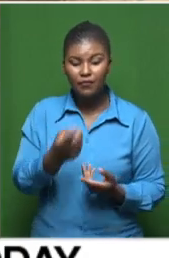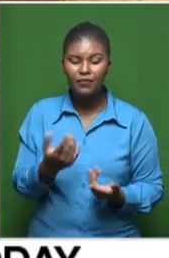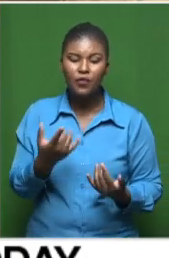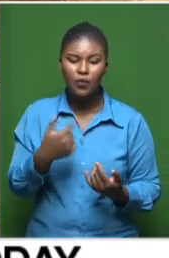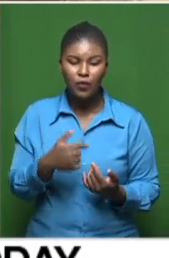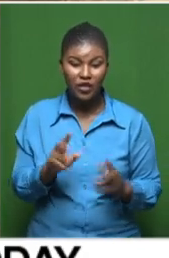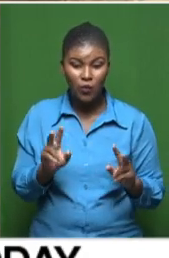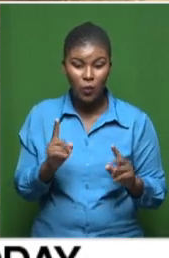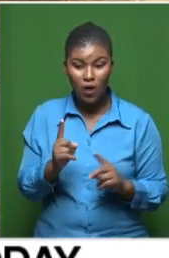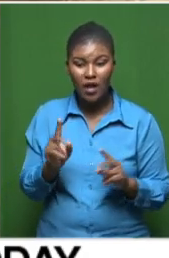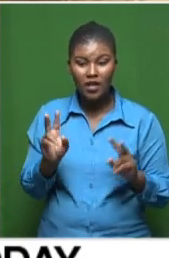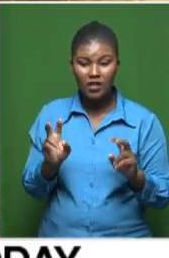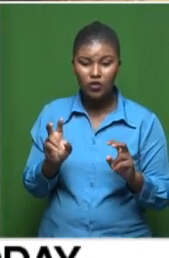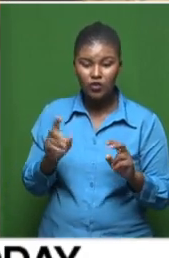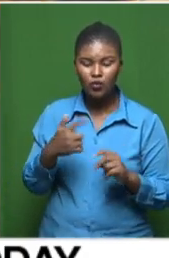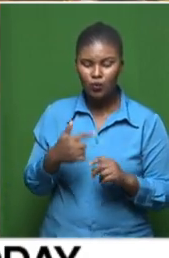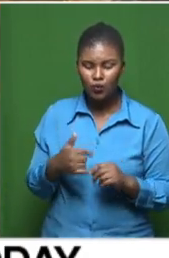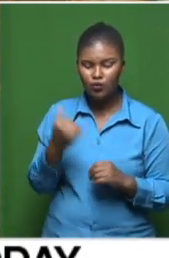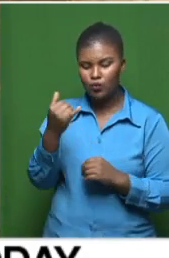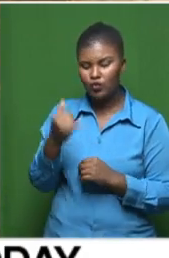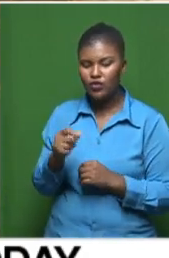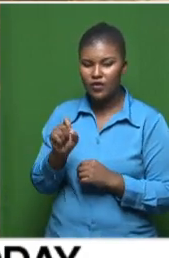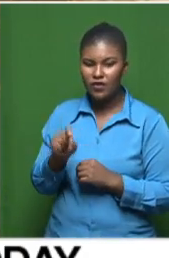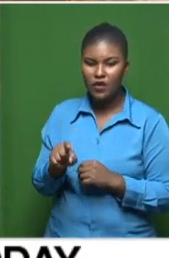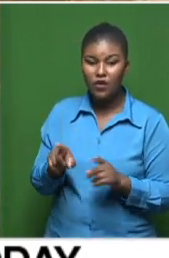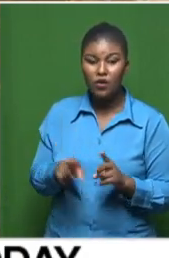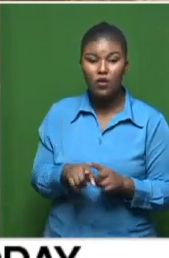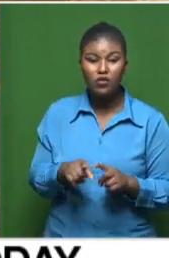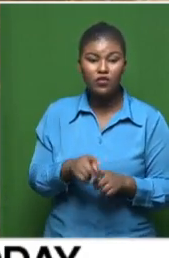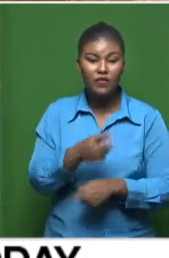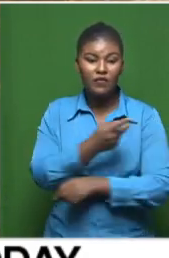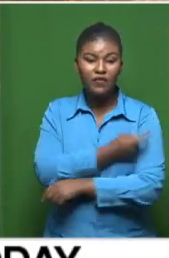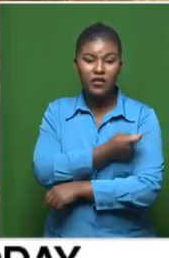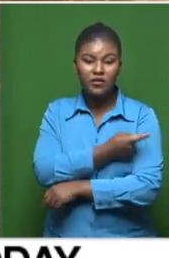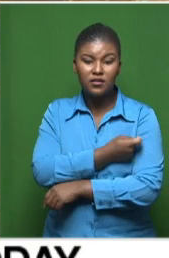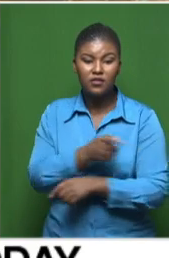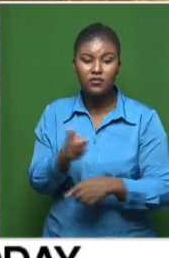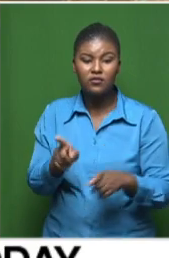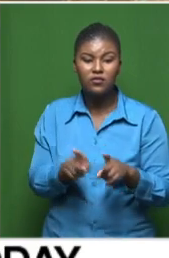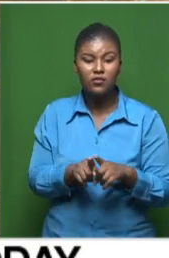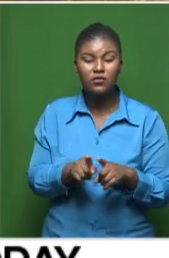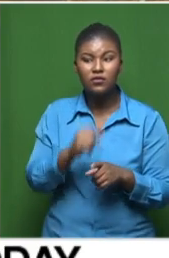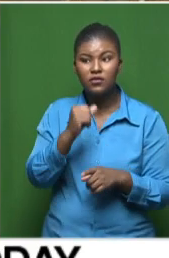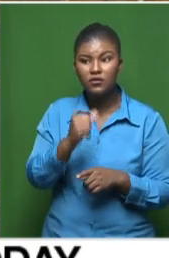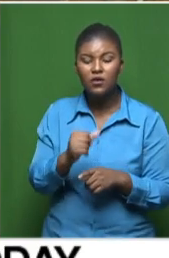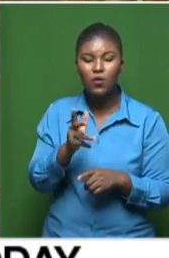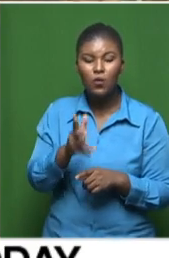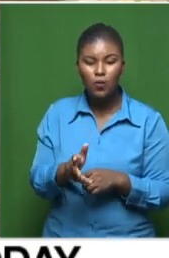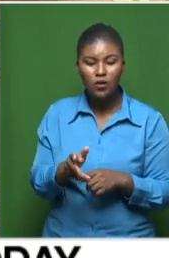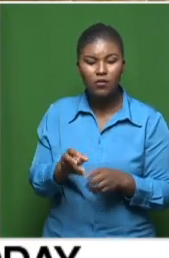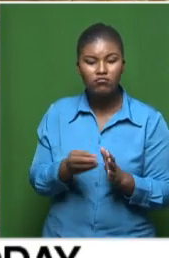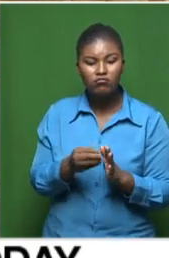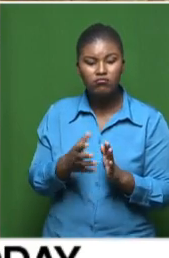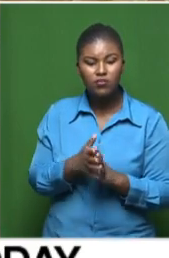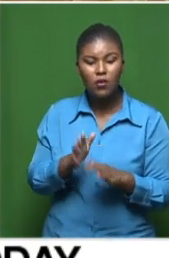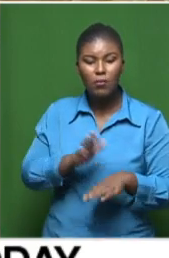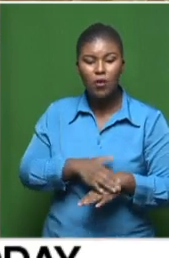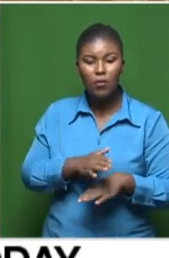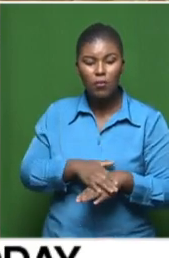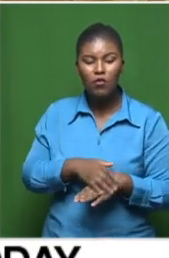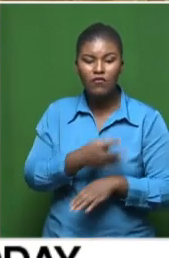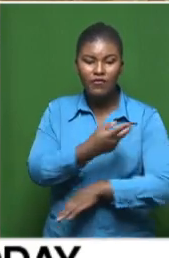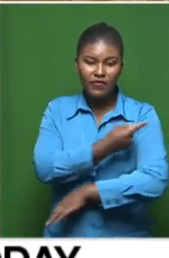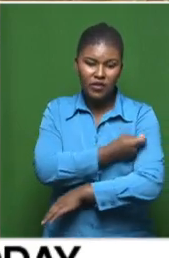I think, one issue that we will really be looking into as well as the vaccination drive. She's saying that they're going to be putting more effort into